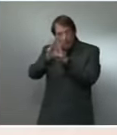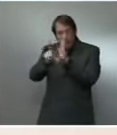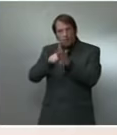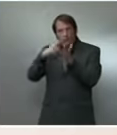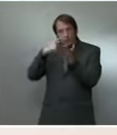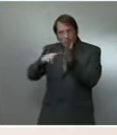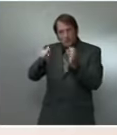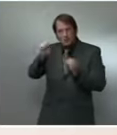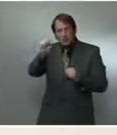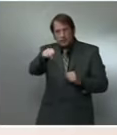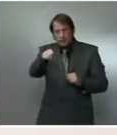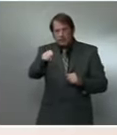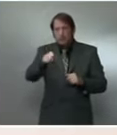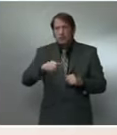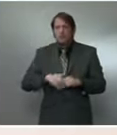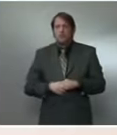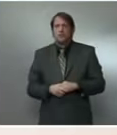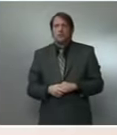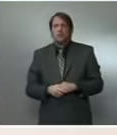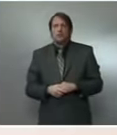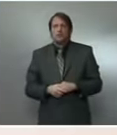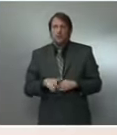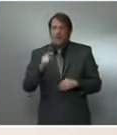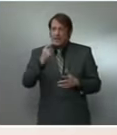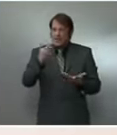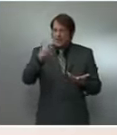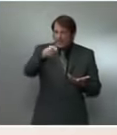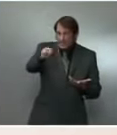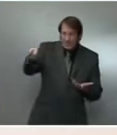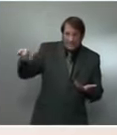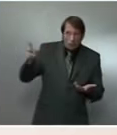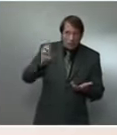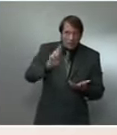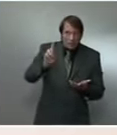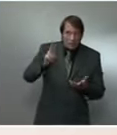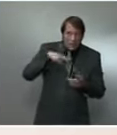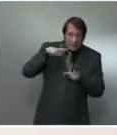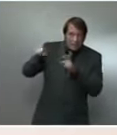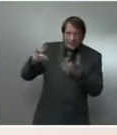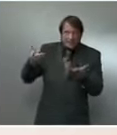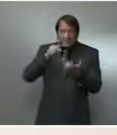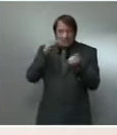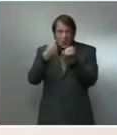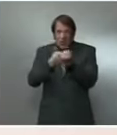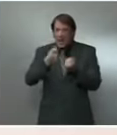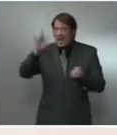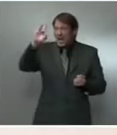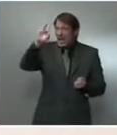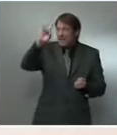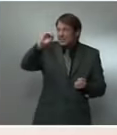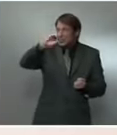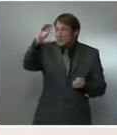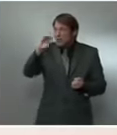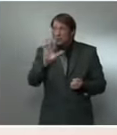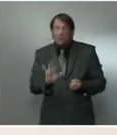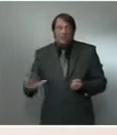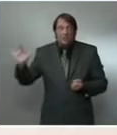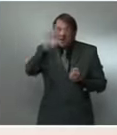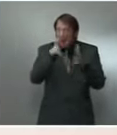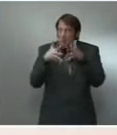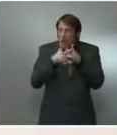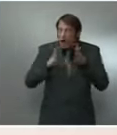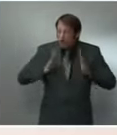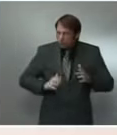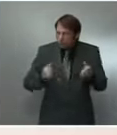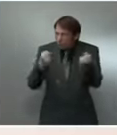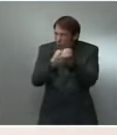universal background checks or an extension of that, which 80% of the public supports. So our question to them would be, why don't you support what the